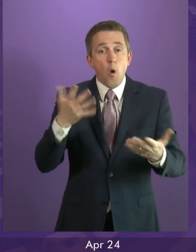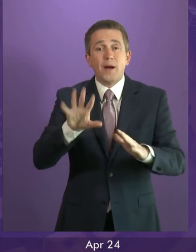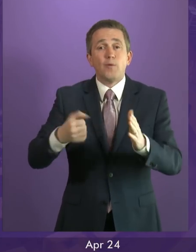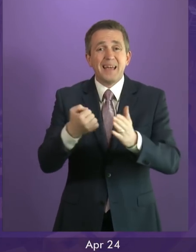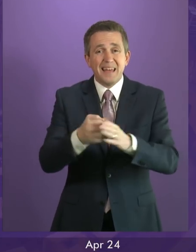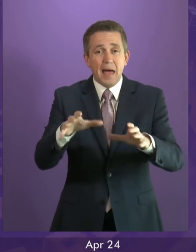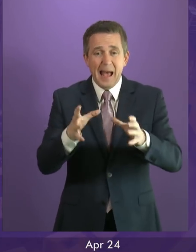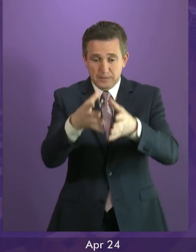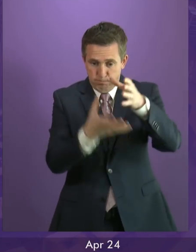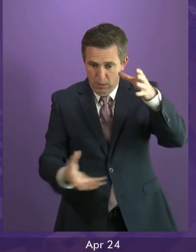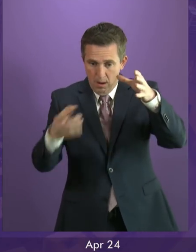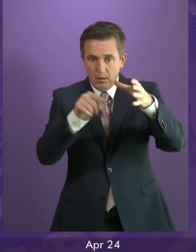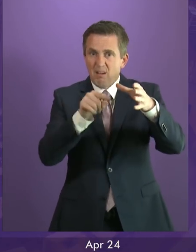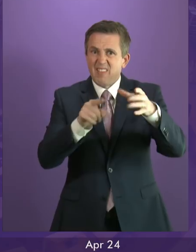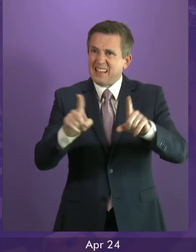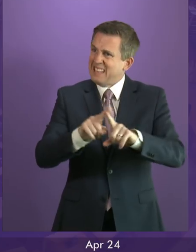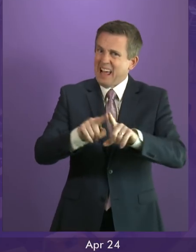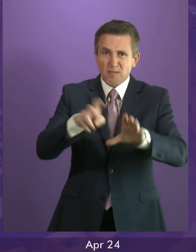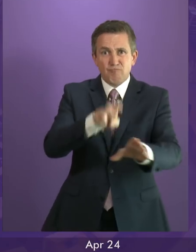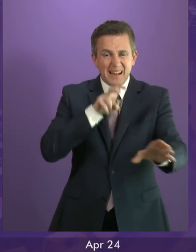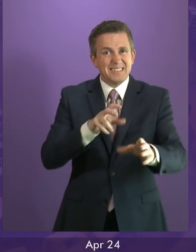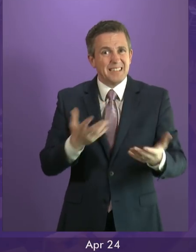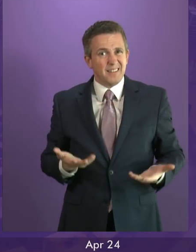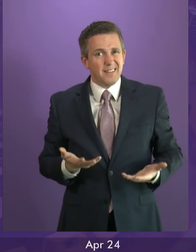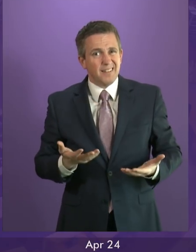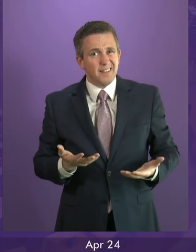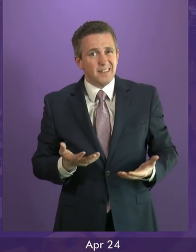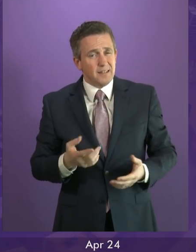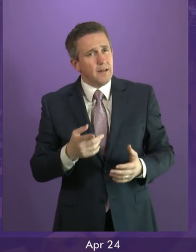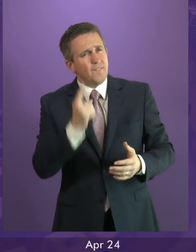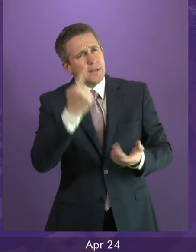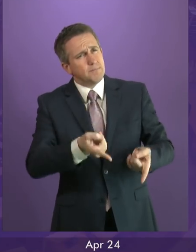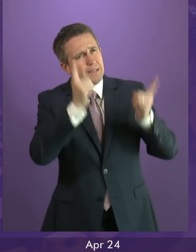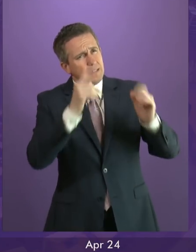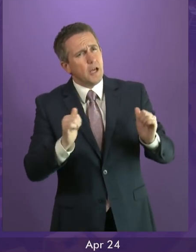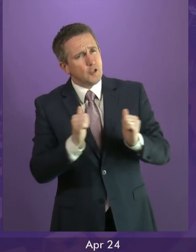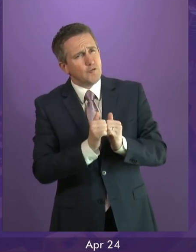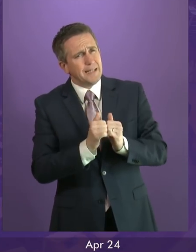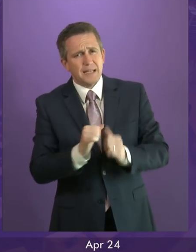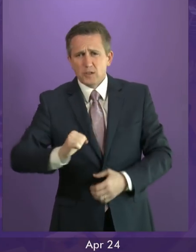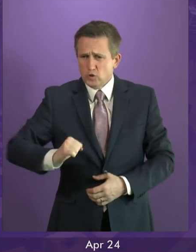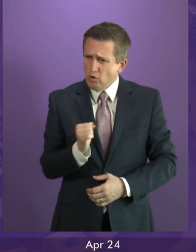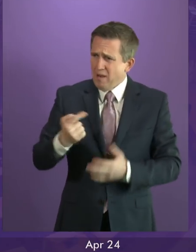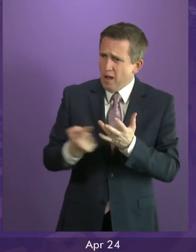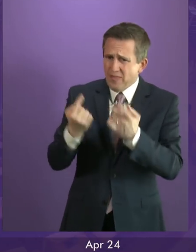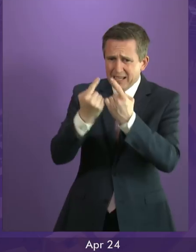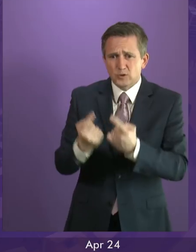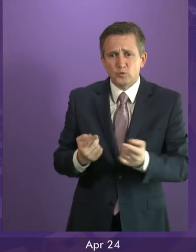you've hit the iceberg, the iceberg being Brexit, you're all in it together. Does the First Minister agree with me that Scotland has bigger things to deal